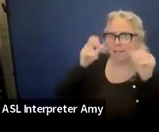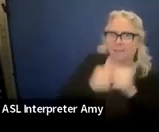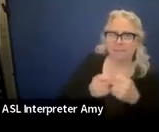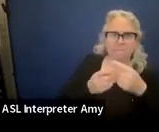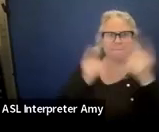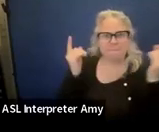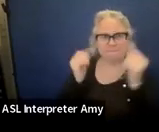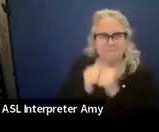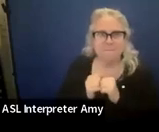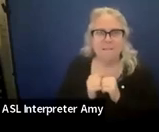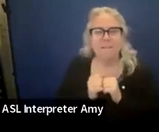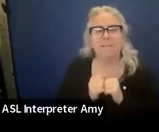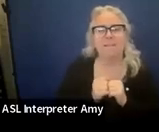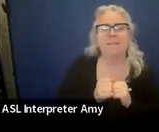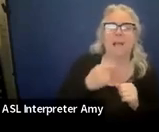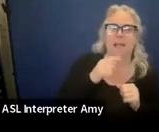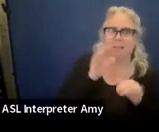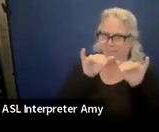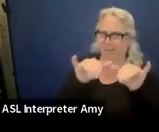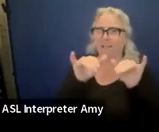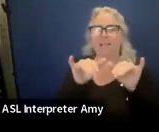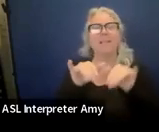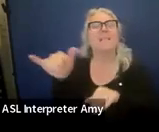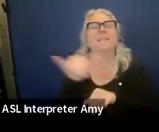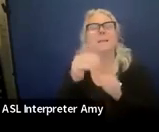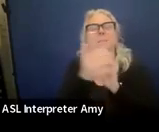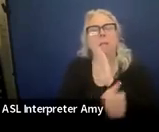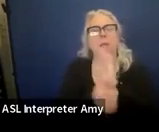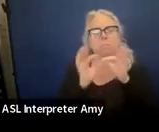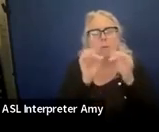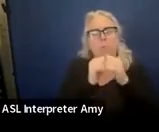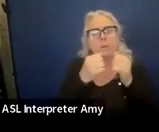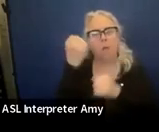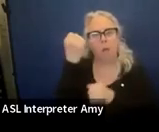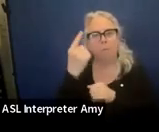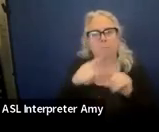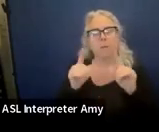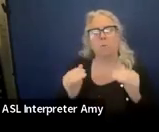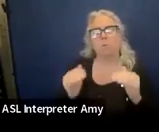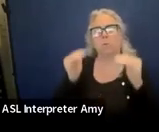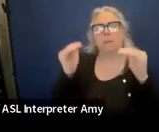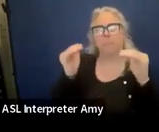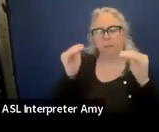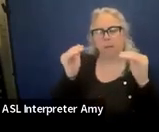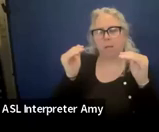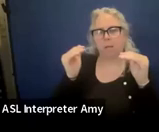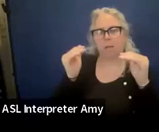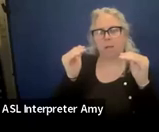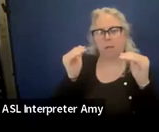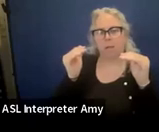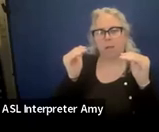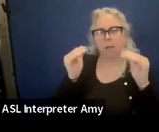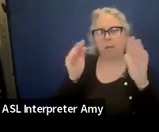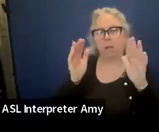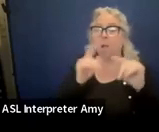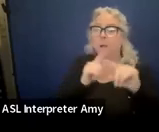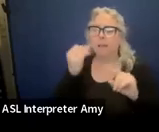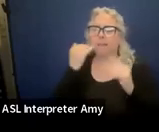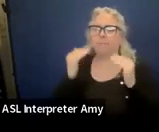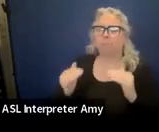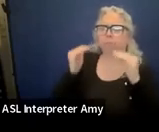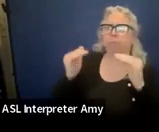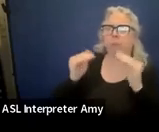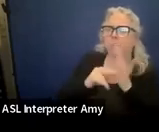it's still the same skill. It's about comprehension. You're just upping the... But if you're upping it,